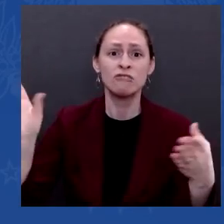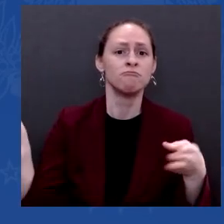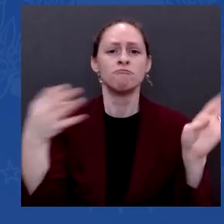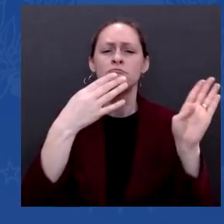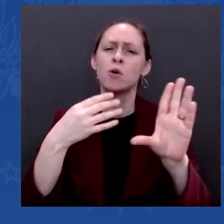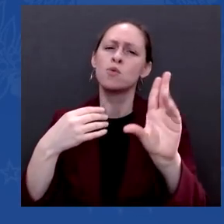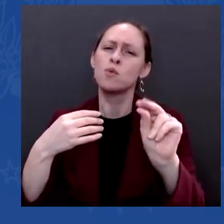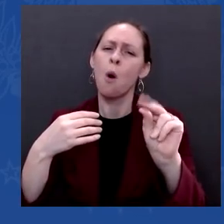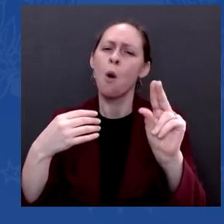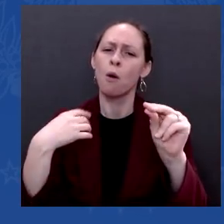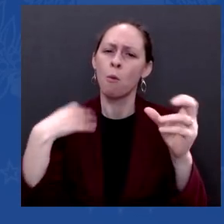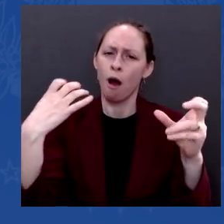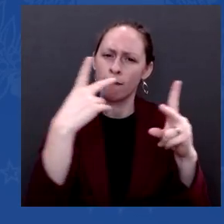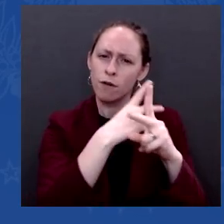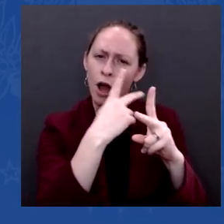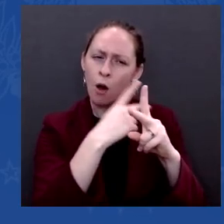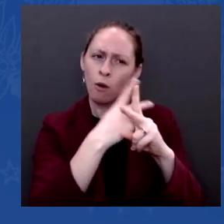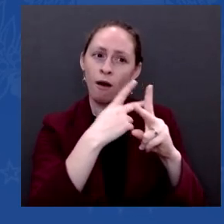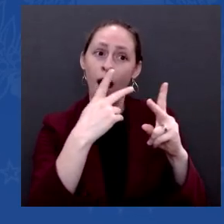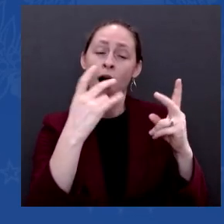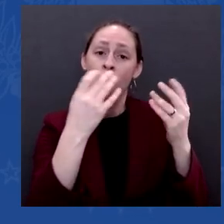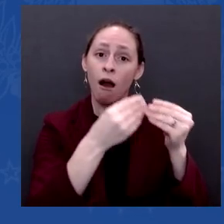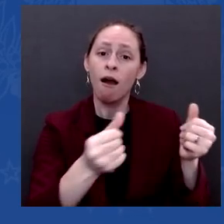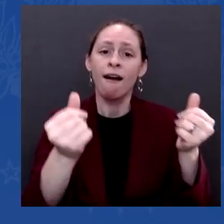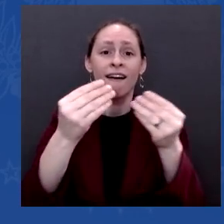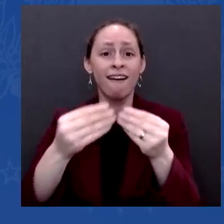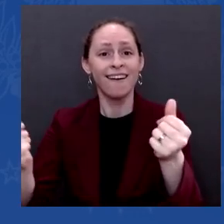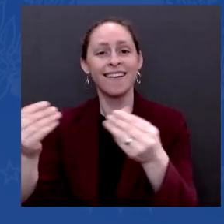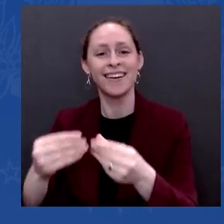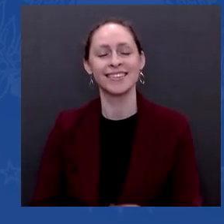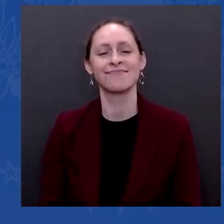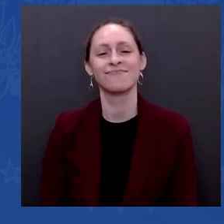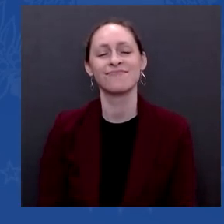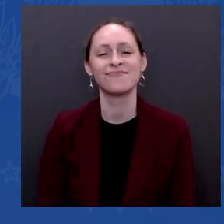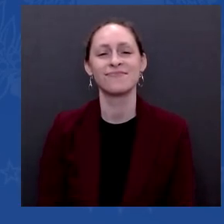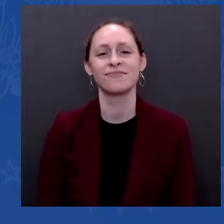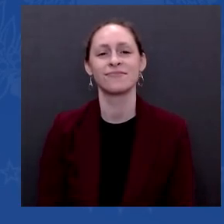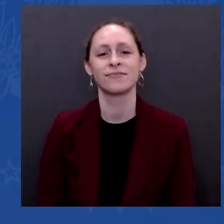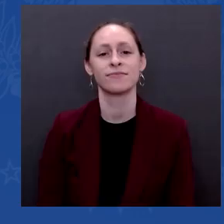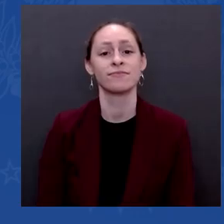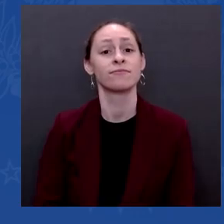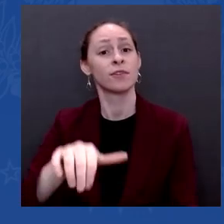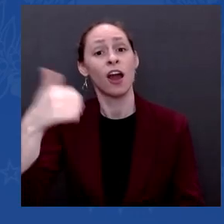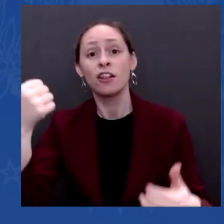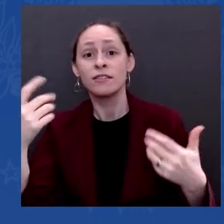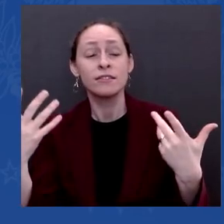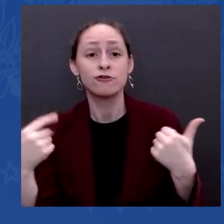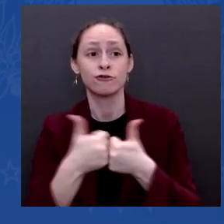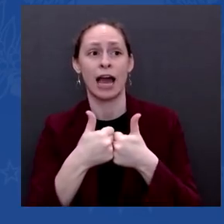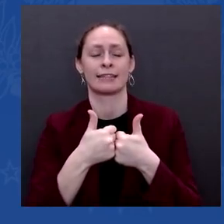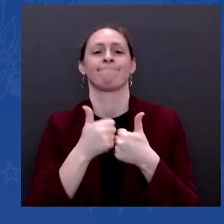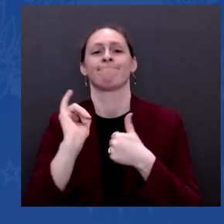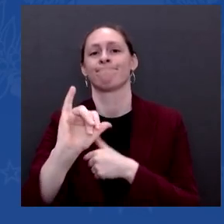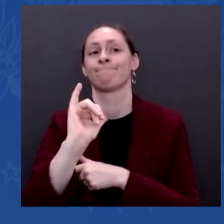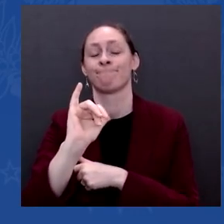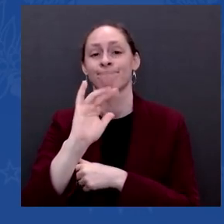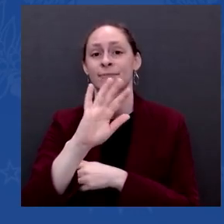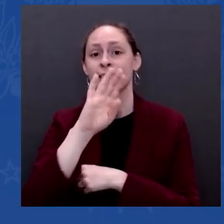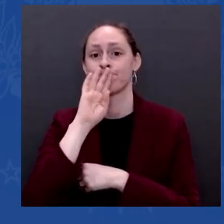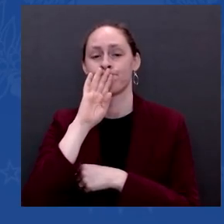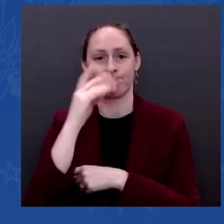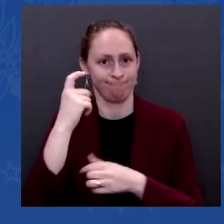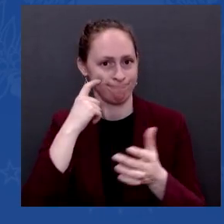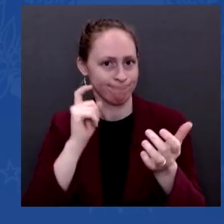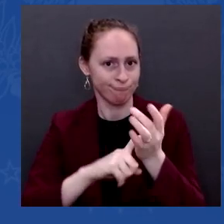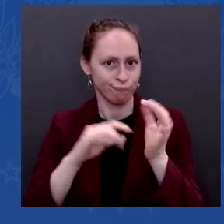are prices. COVID-19 has created a lot of economic complications, including rapid price increases